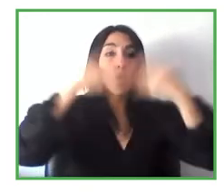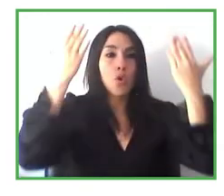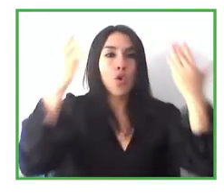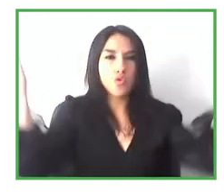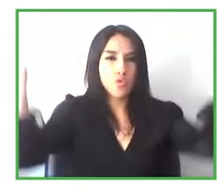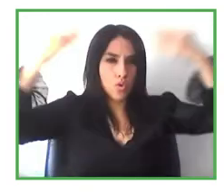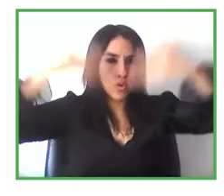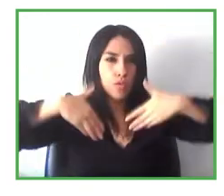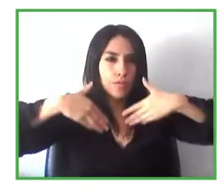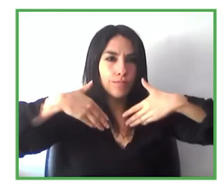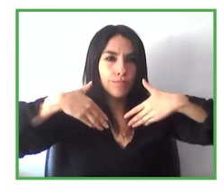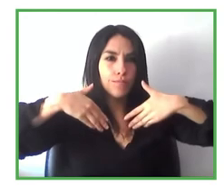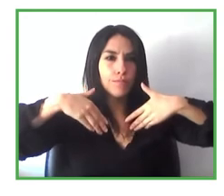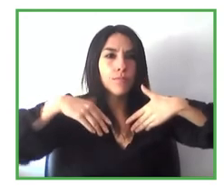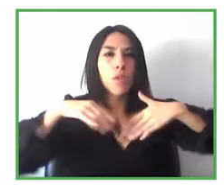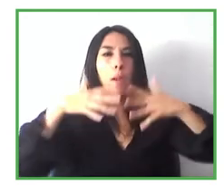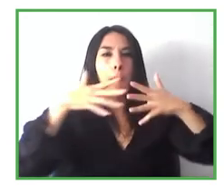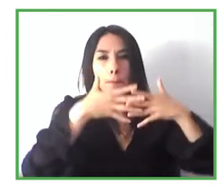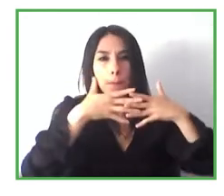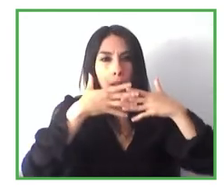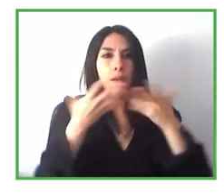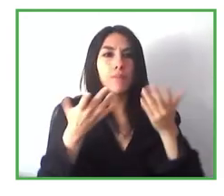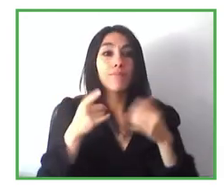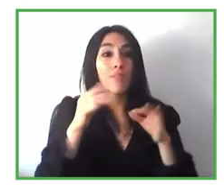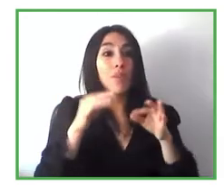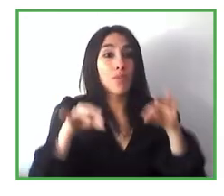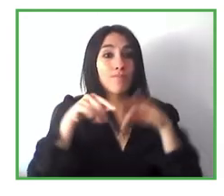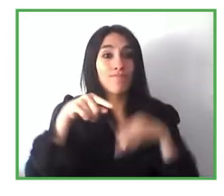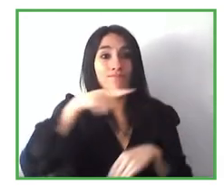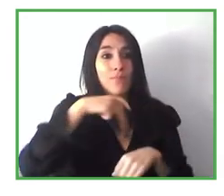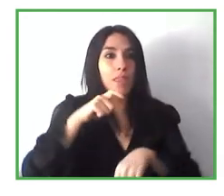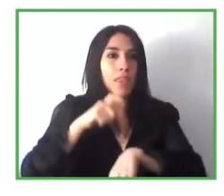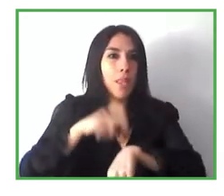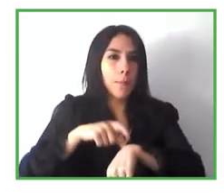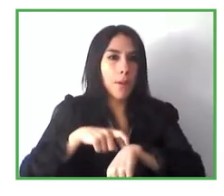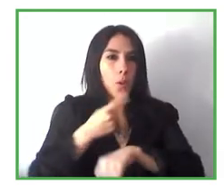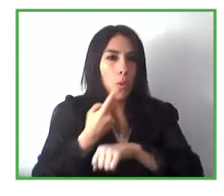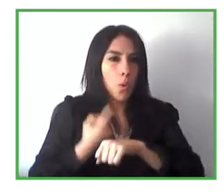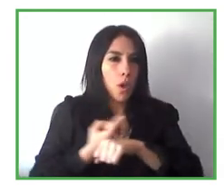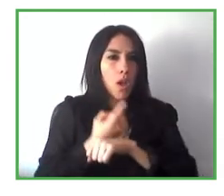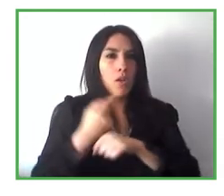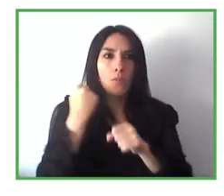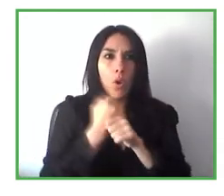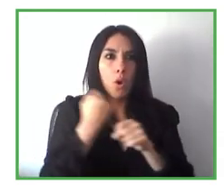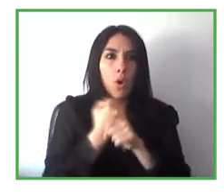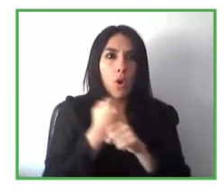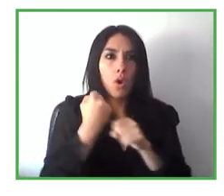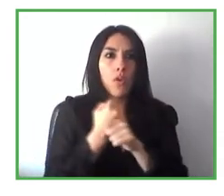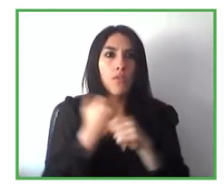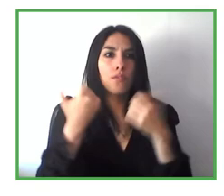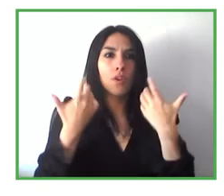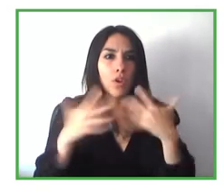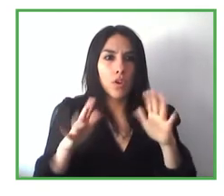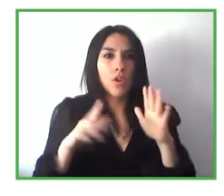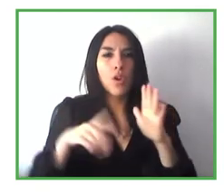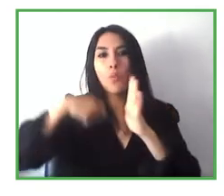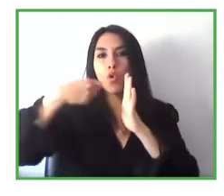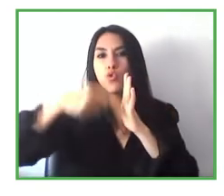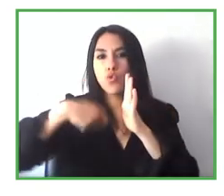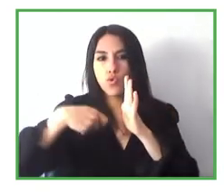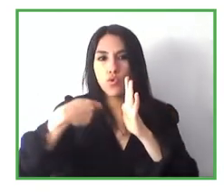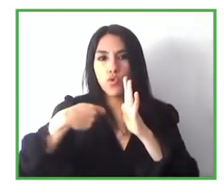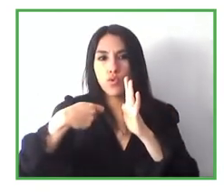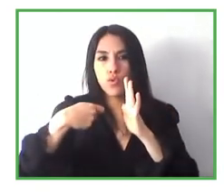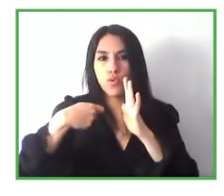time zones that we're working from Australia to the United States. So well, and we have implemented this system